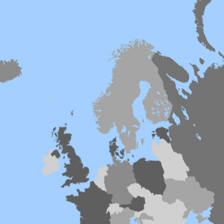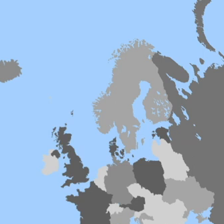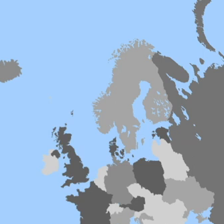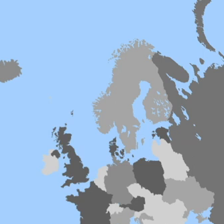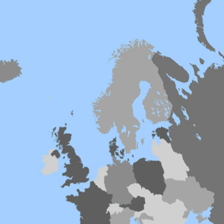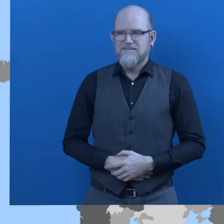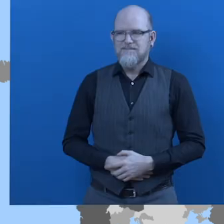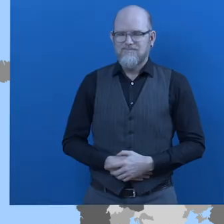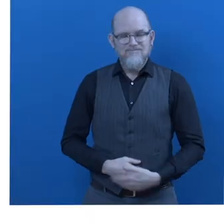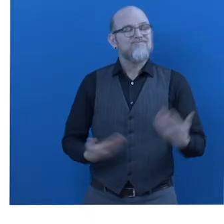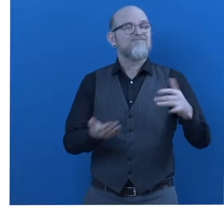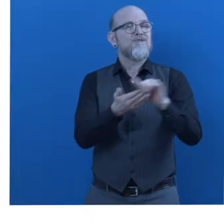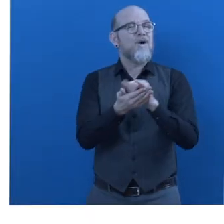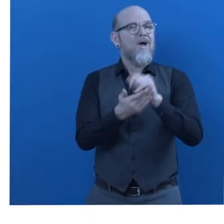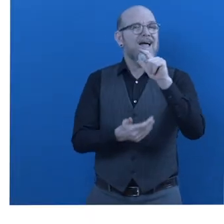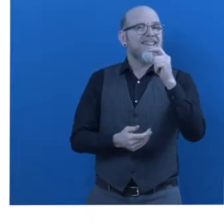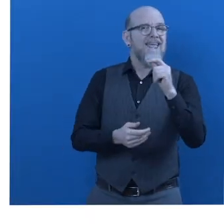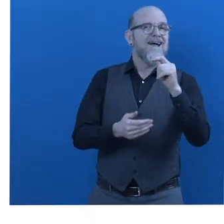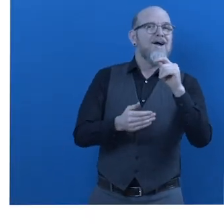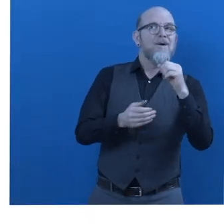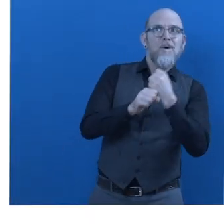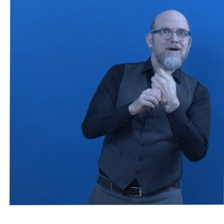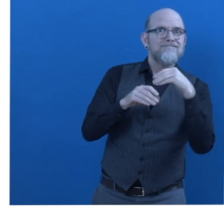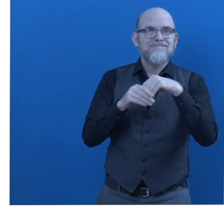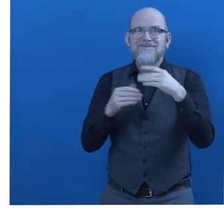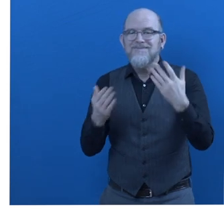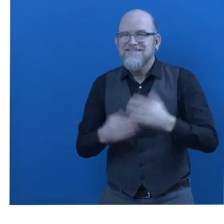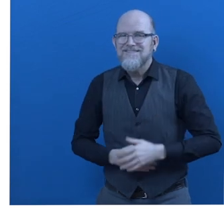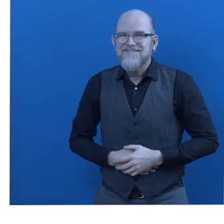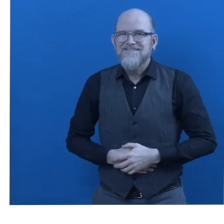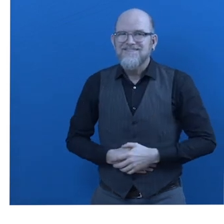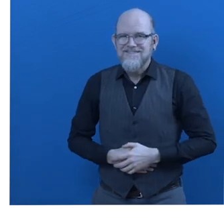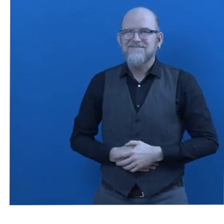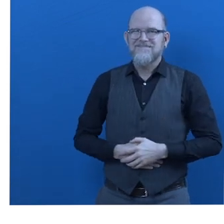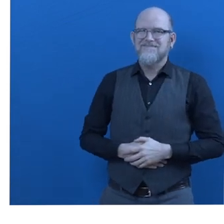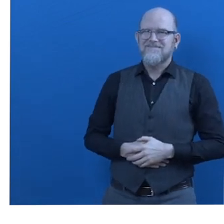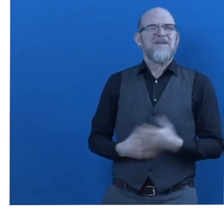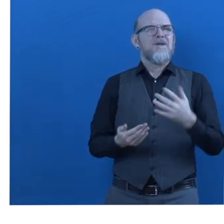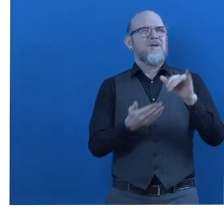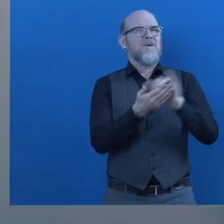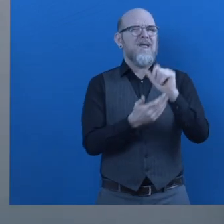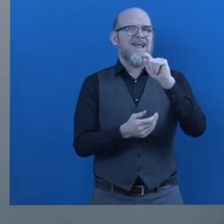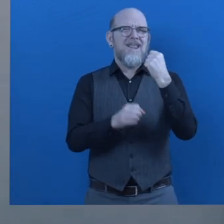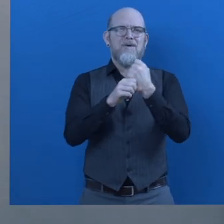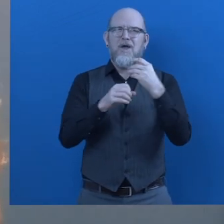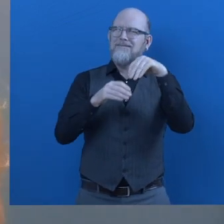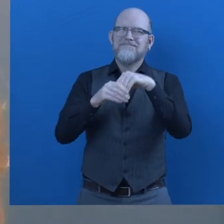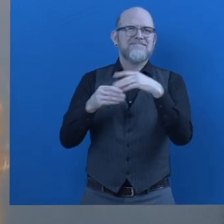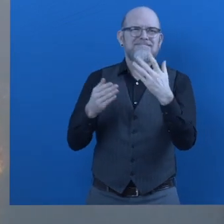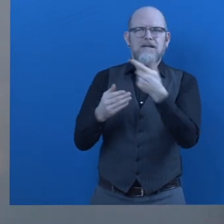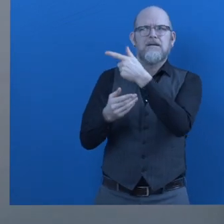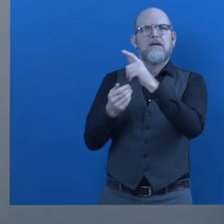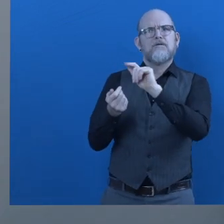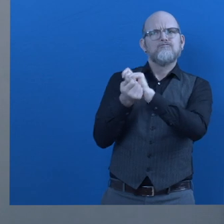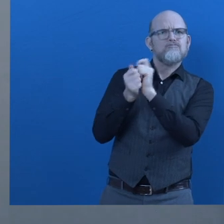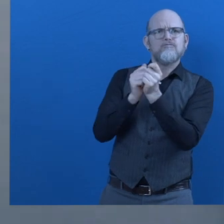disabilities to employers. What is NYC at Work about? Martha Jackson. NYC at Work is an